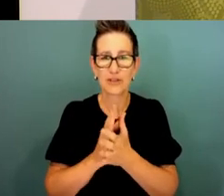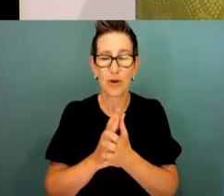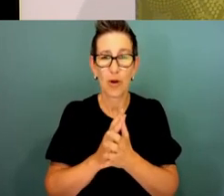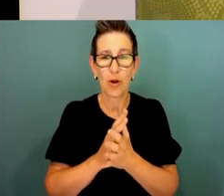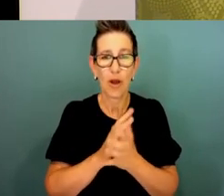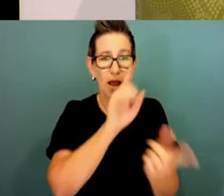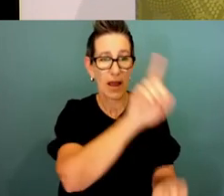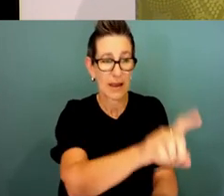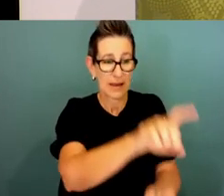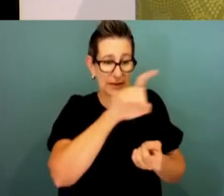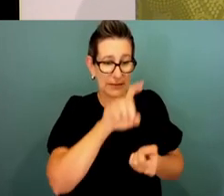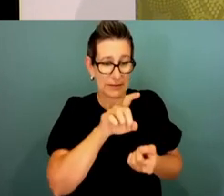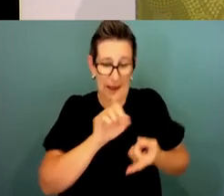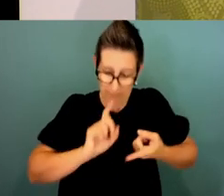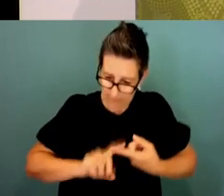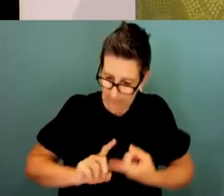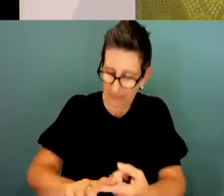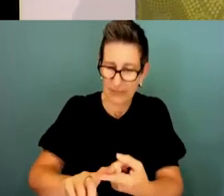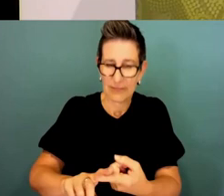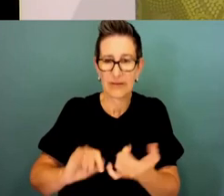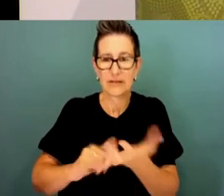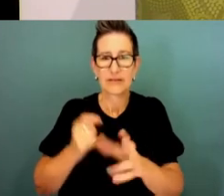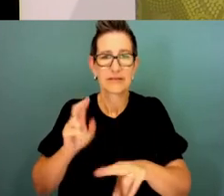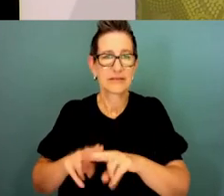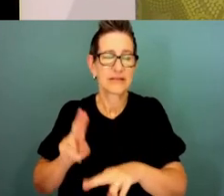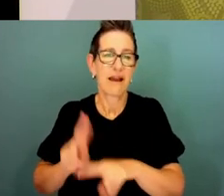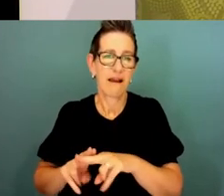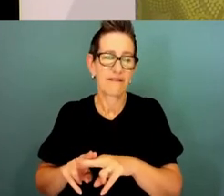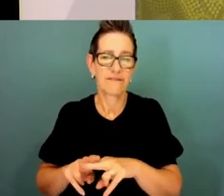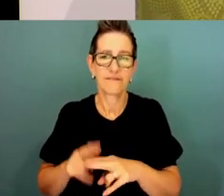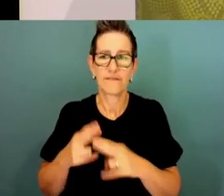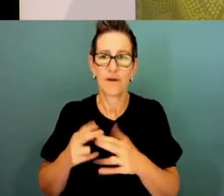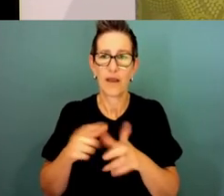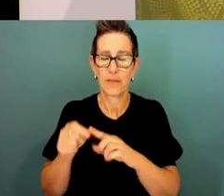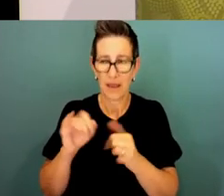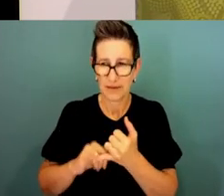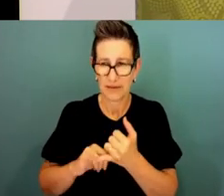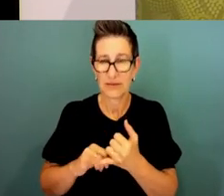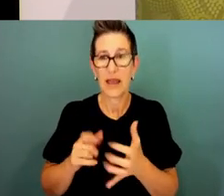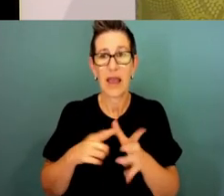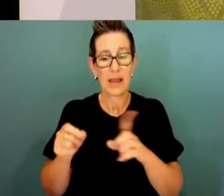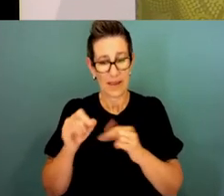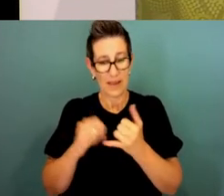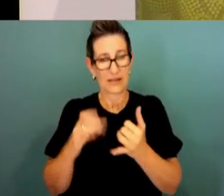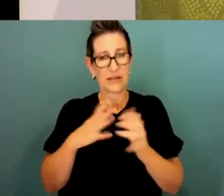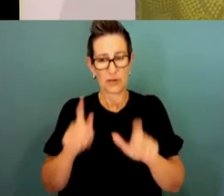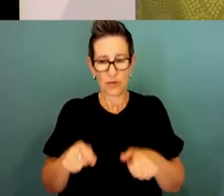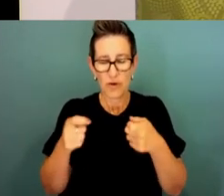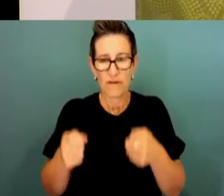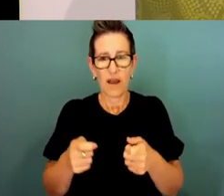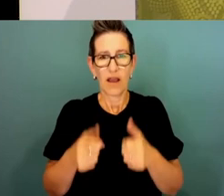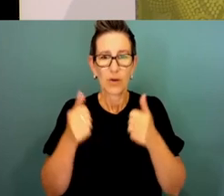employees. The APS must provide genuine opportunities to build rewarding careers and have visible and influential